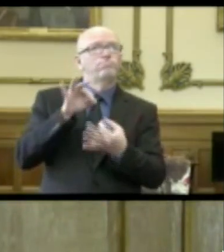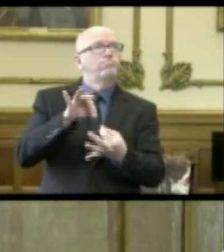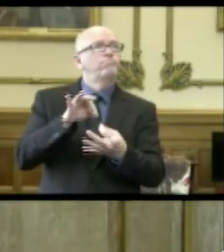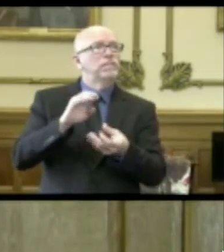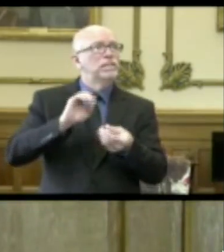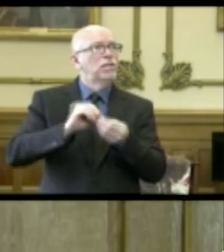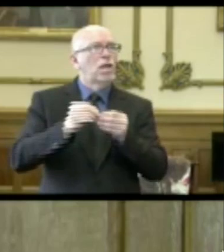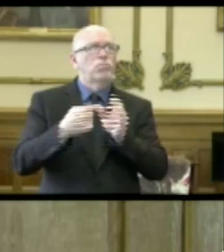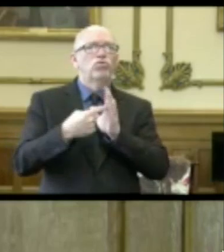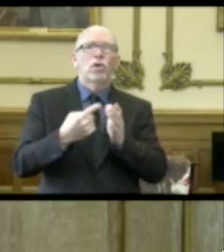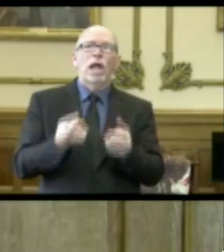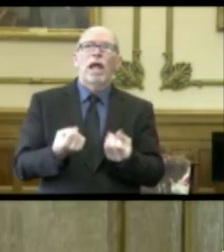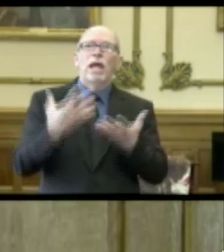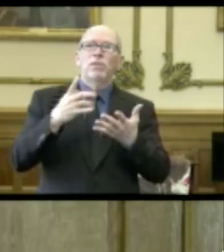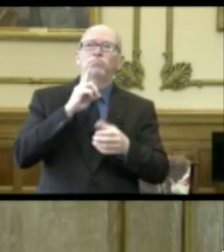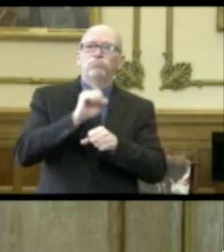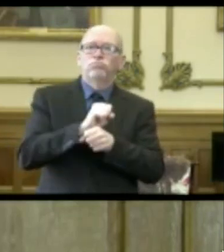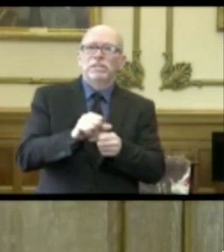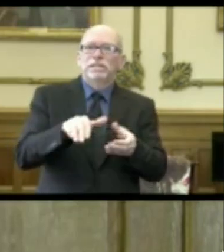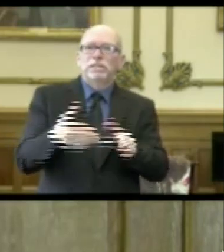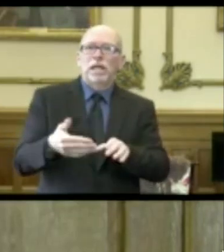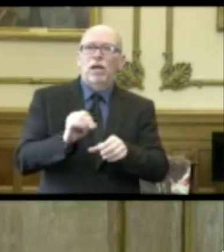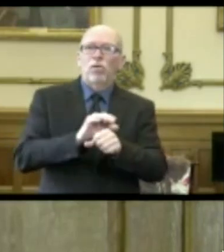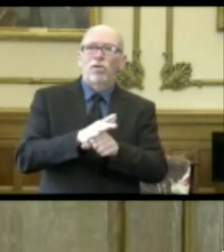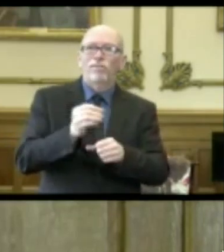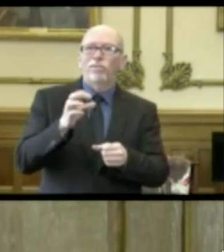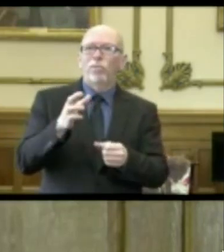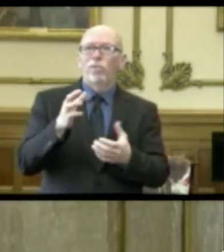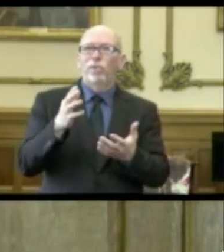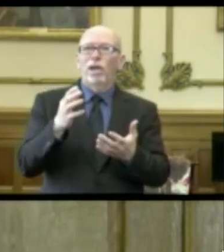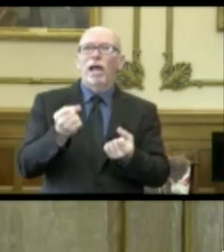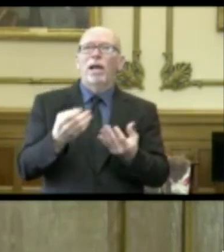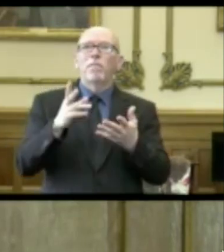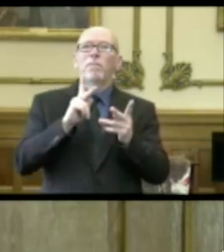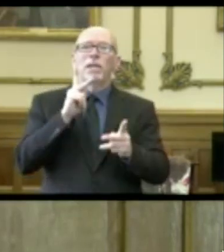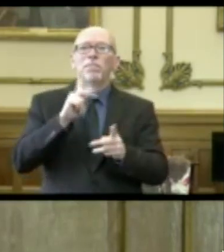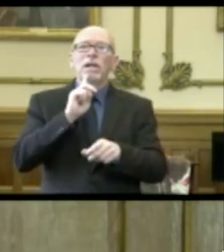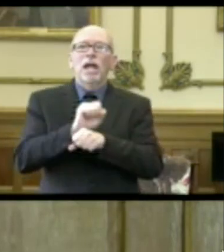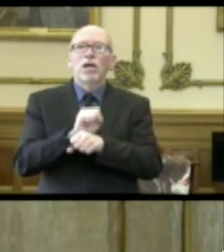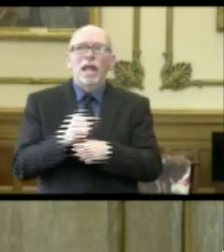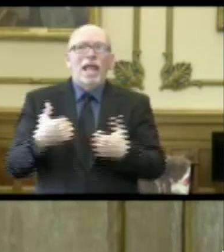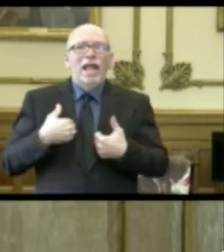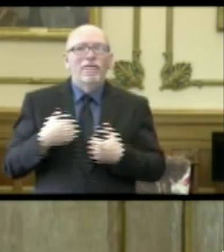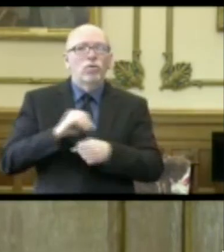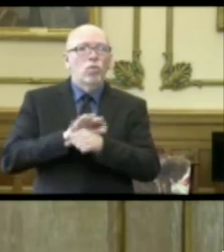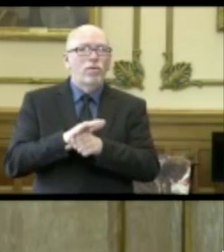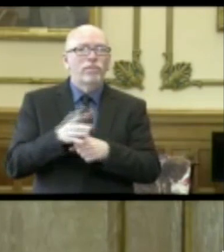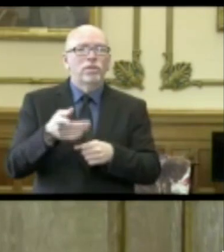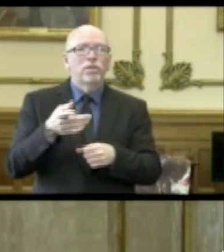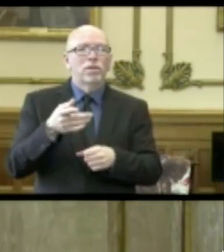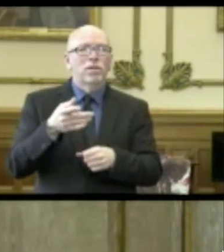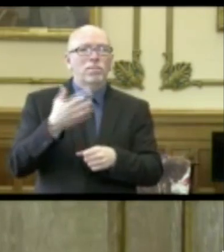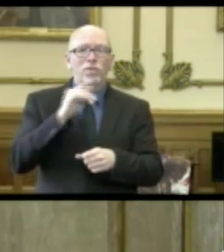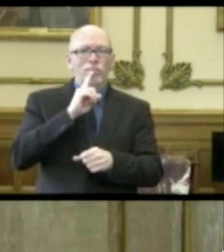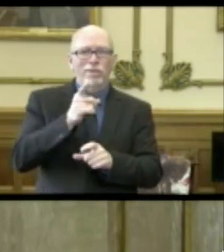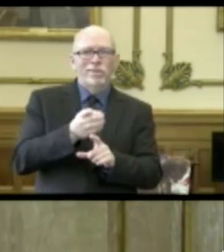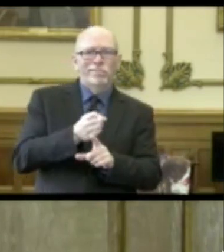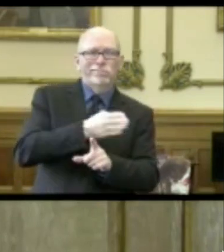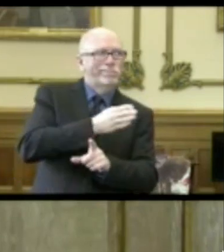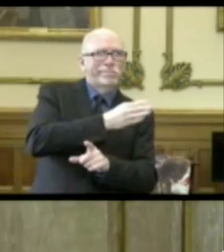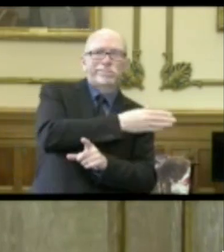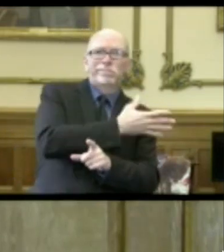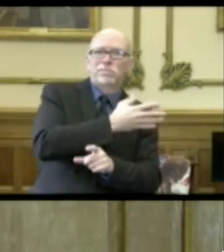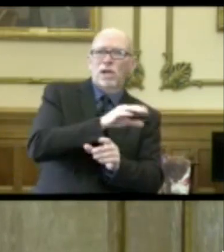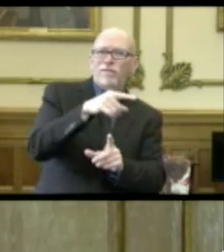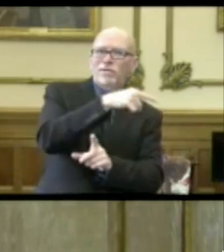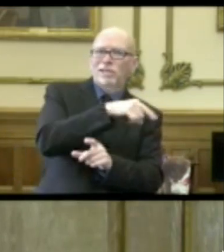how many people actually died from COVID or how many people actually had COVID, you know, since it was